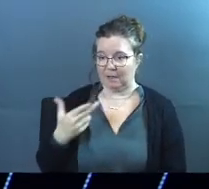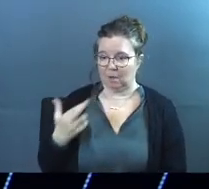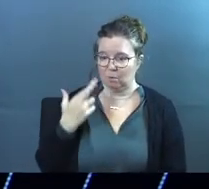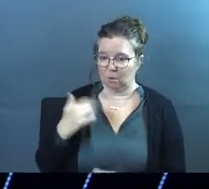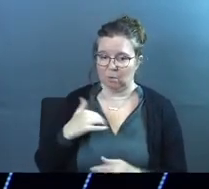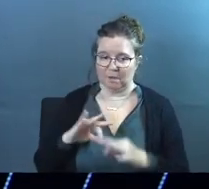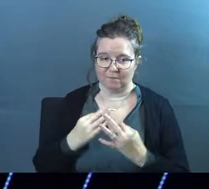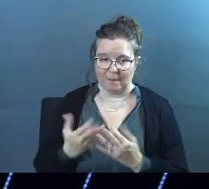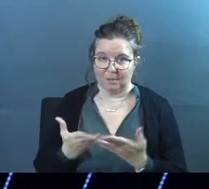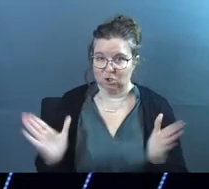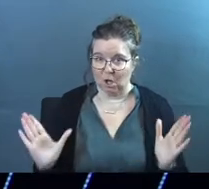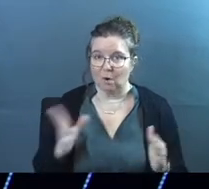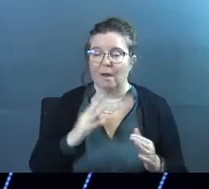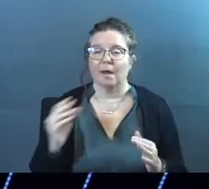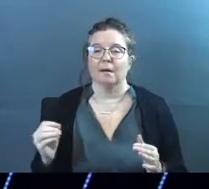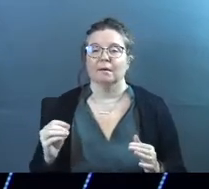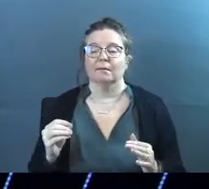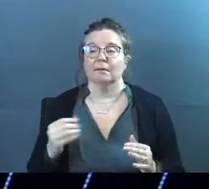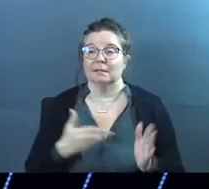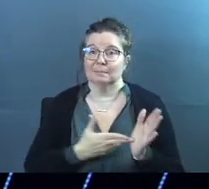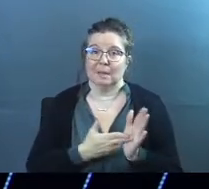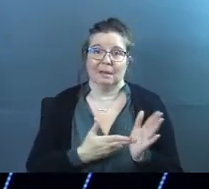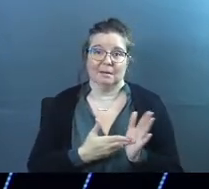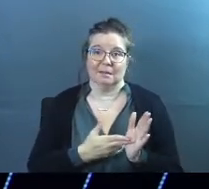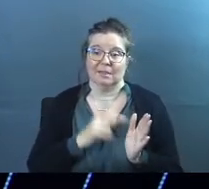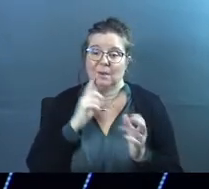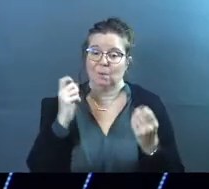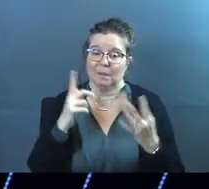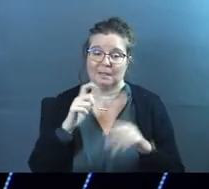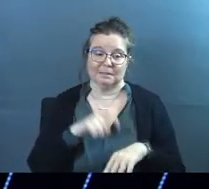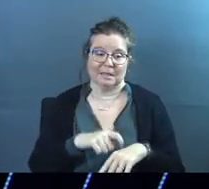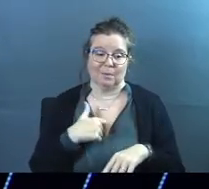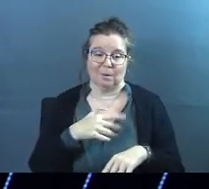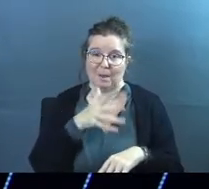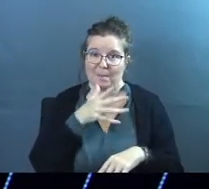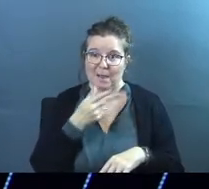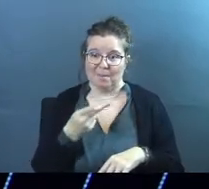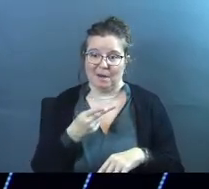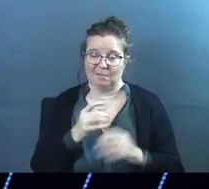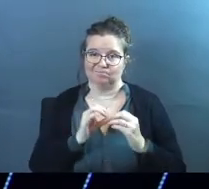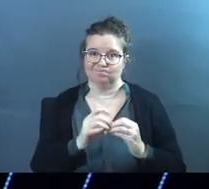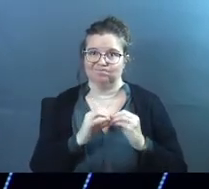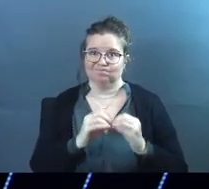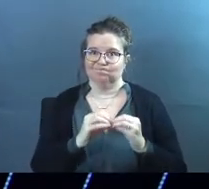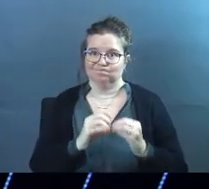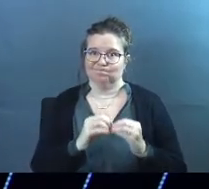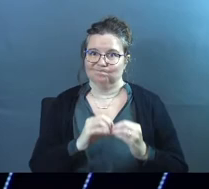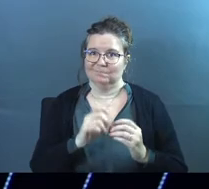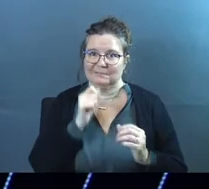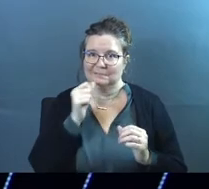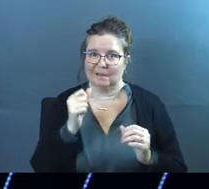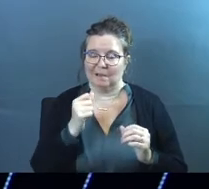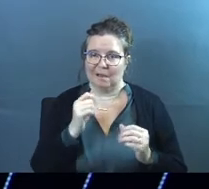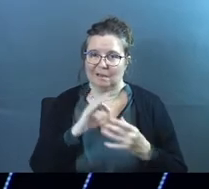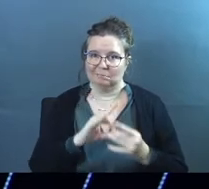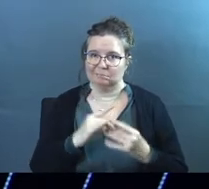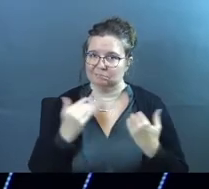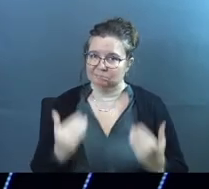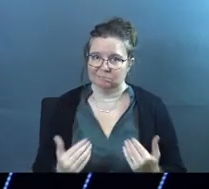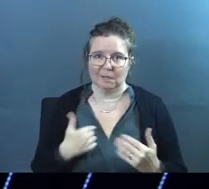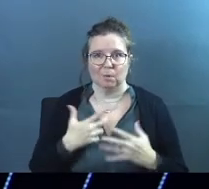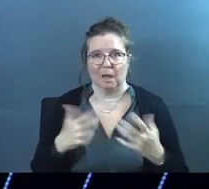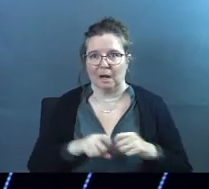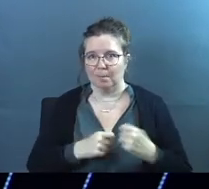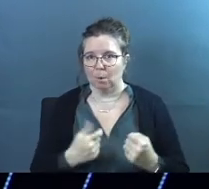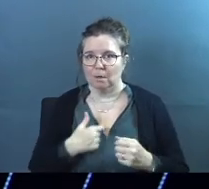close just with their family in general. And just to be honest, there were lots of seasons where my mom and I were just, you know, it was a rocky relationship and we didn't agree. there was